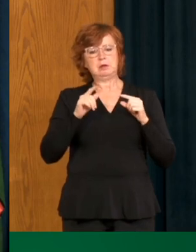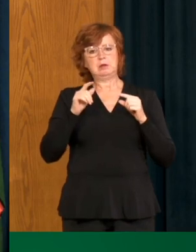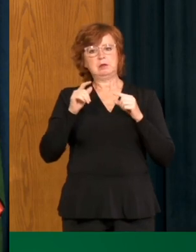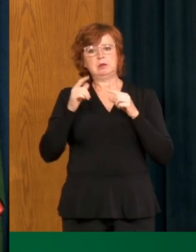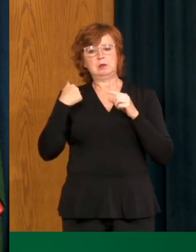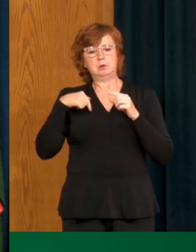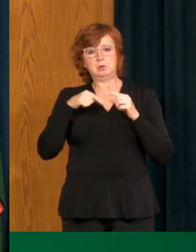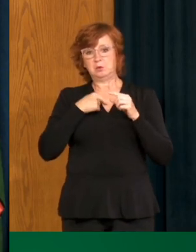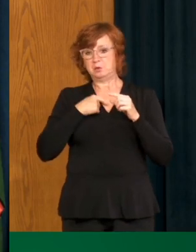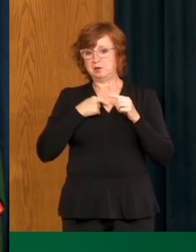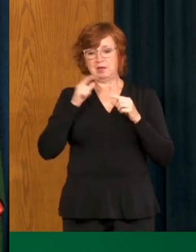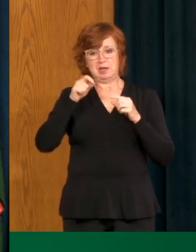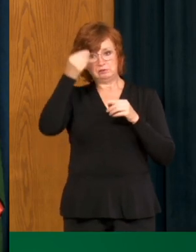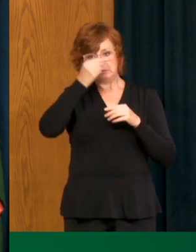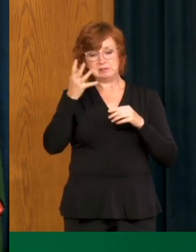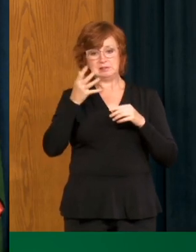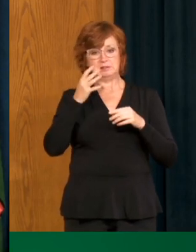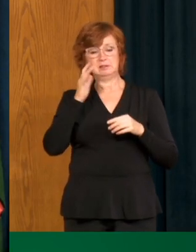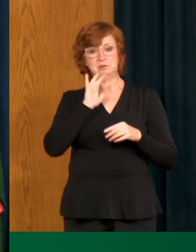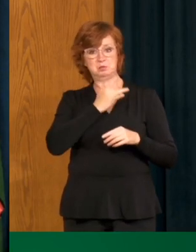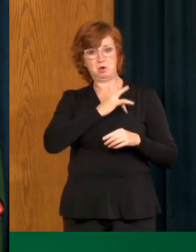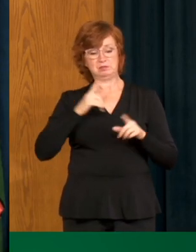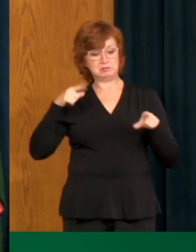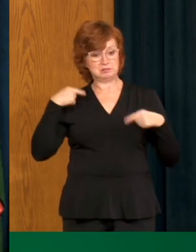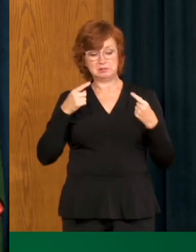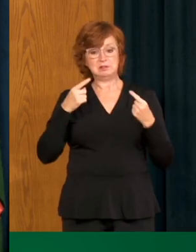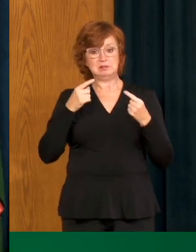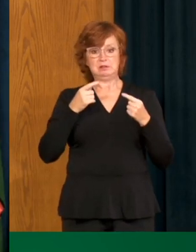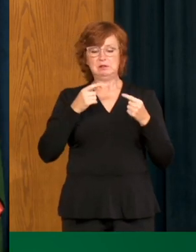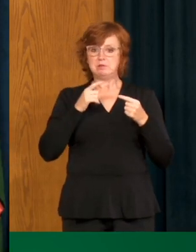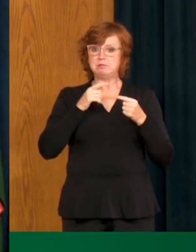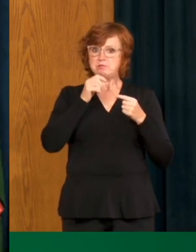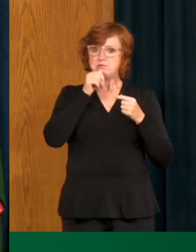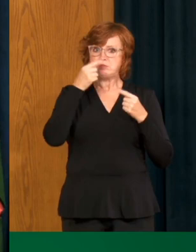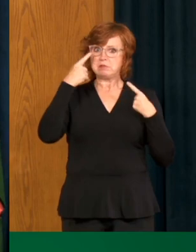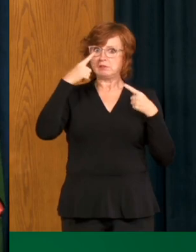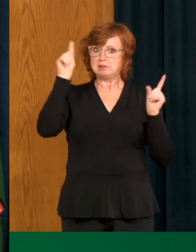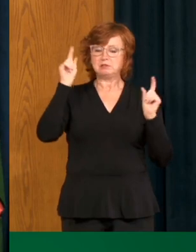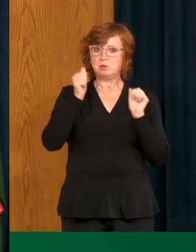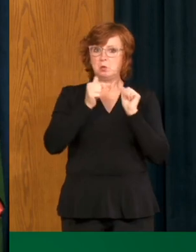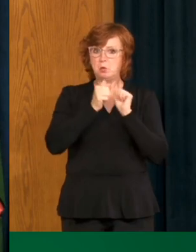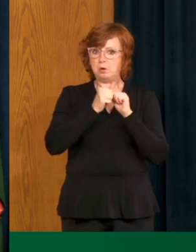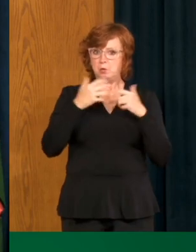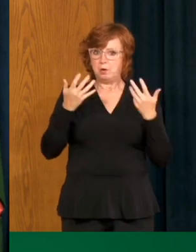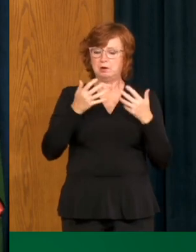changed our lifestyle just a bit. We all made the necessary sacrifices.